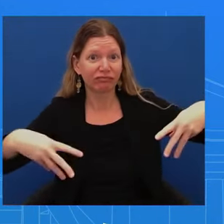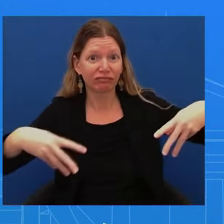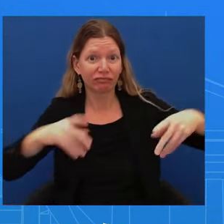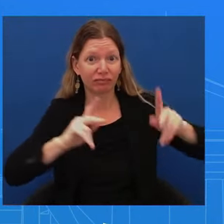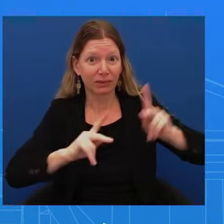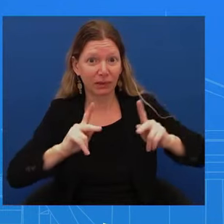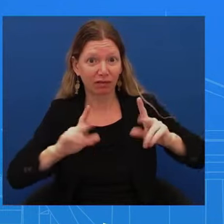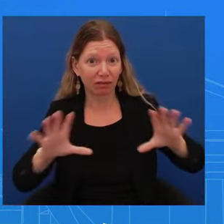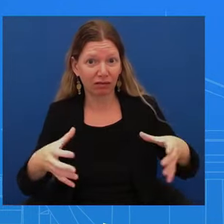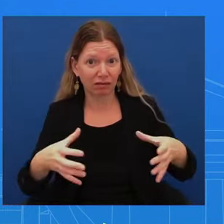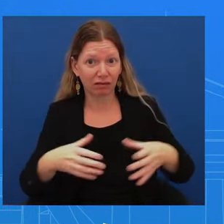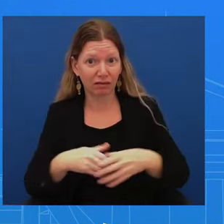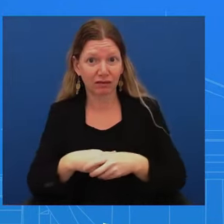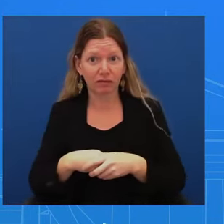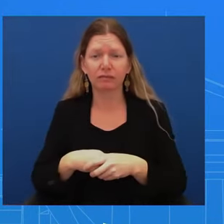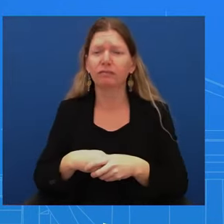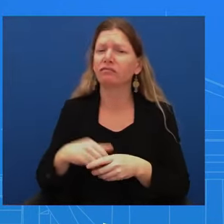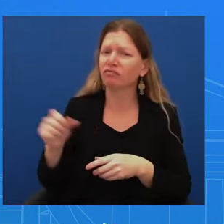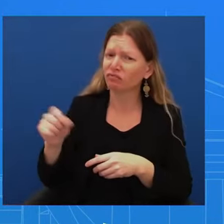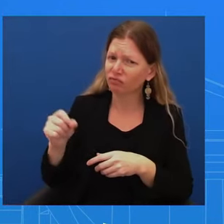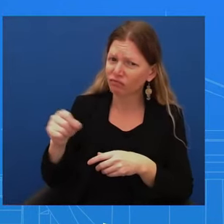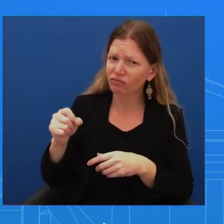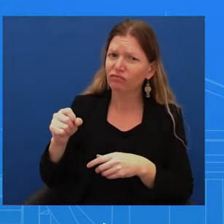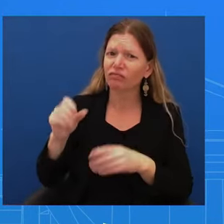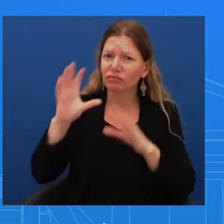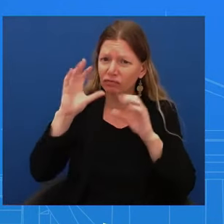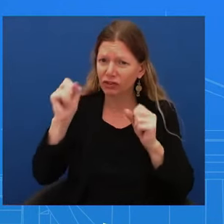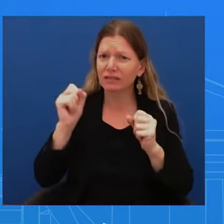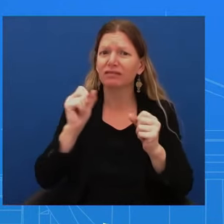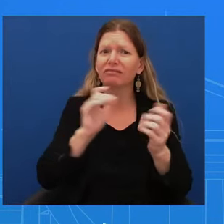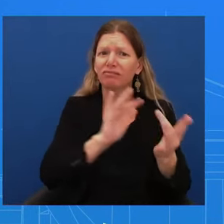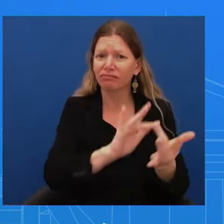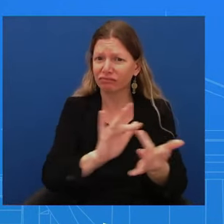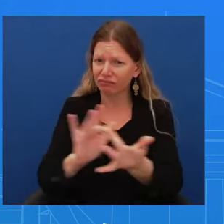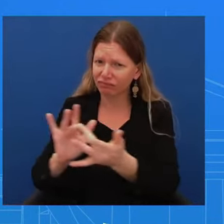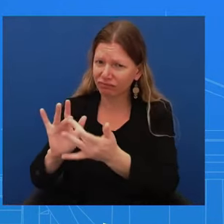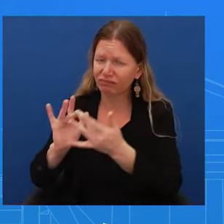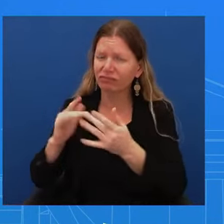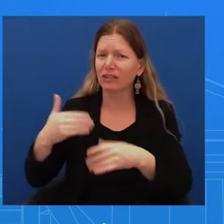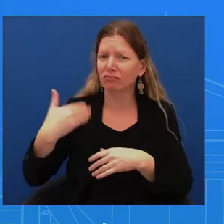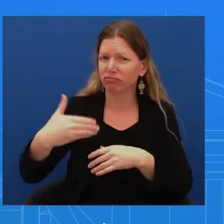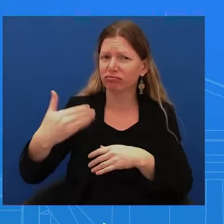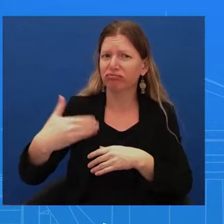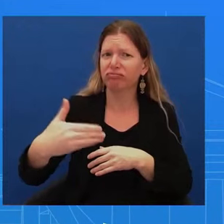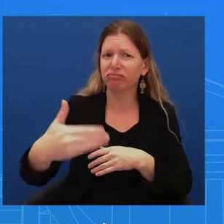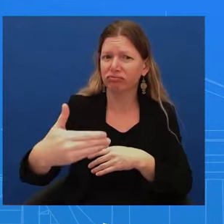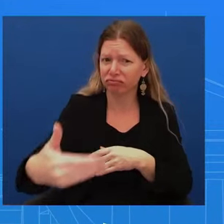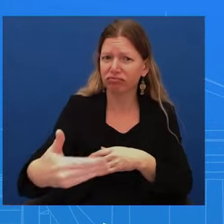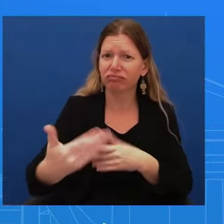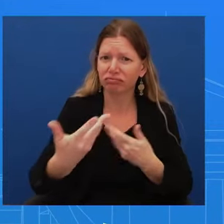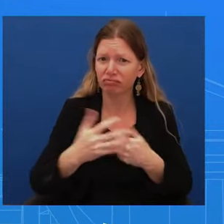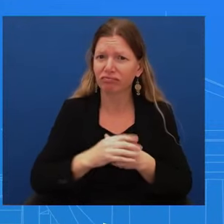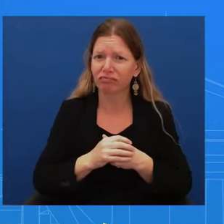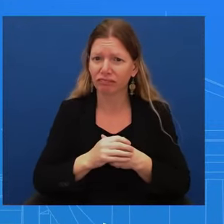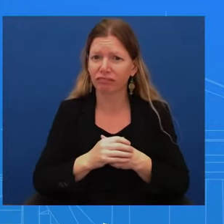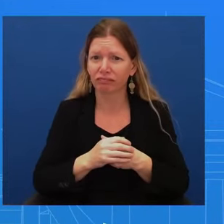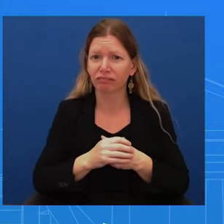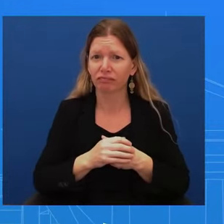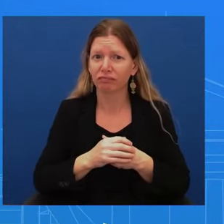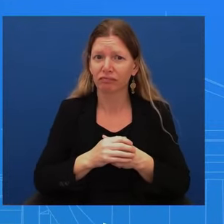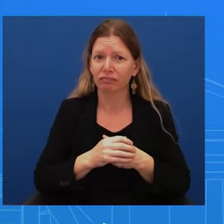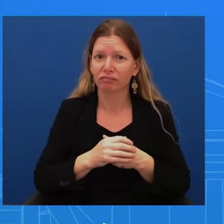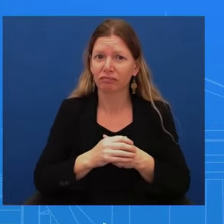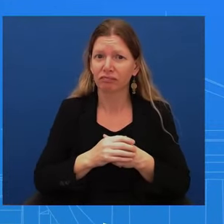here in the White House that is in regular touch with certainly leaders of the different cabinets